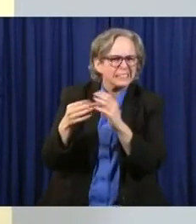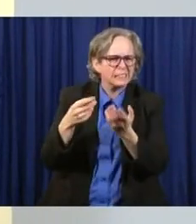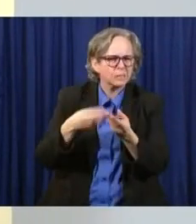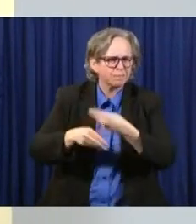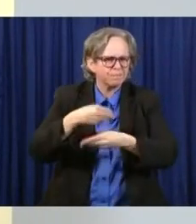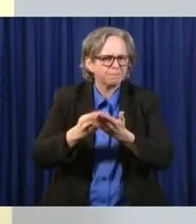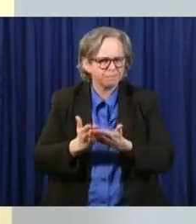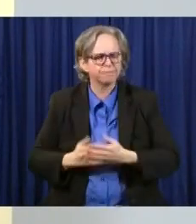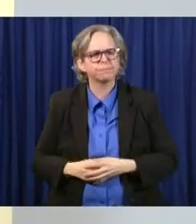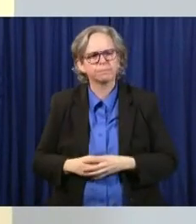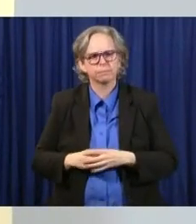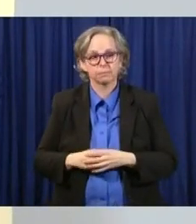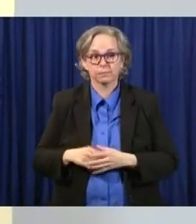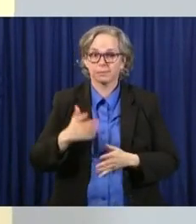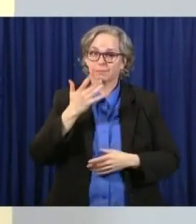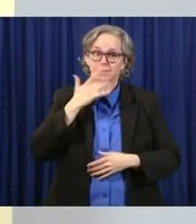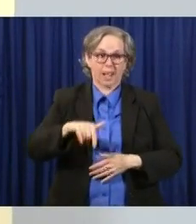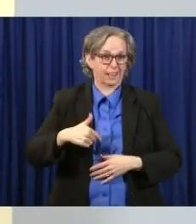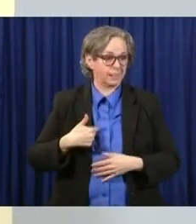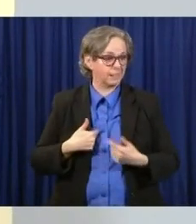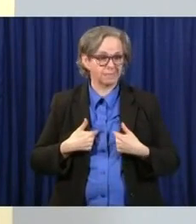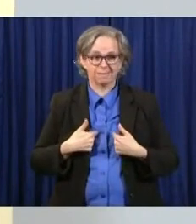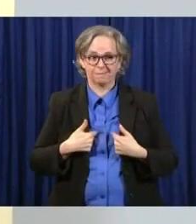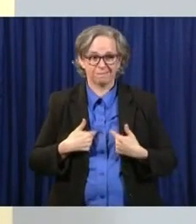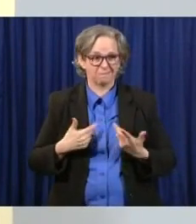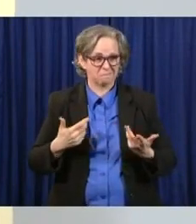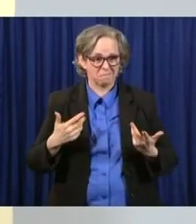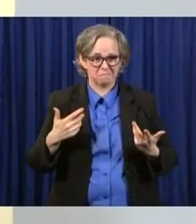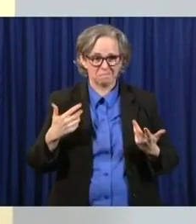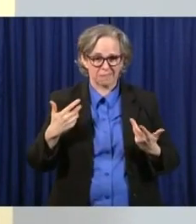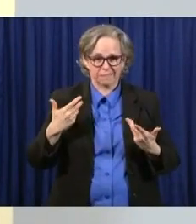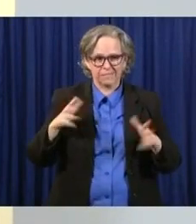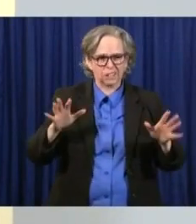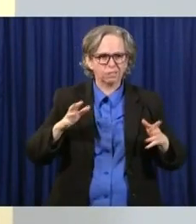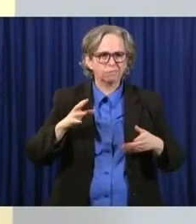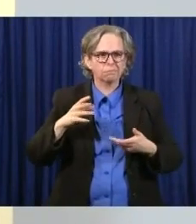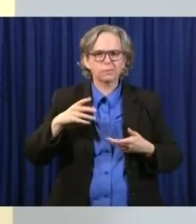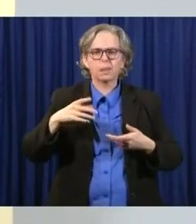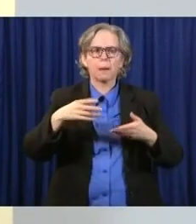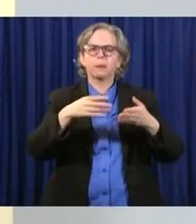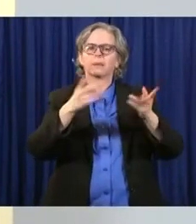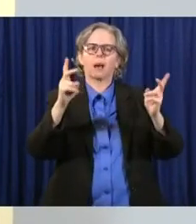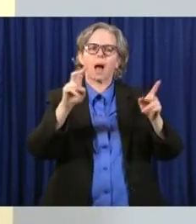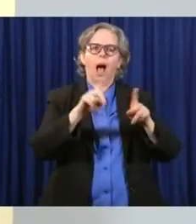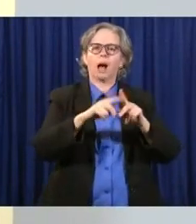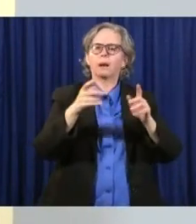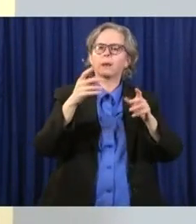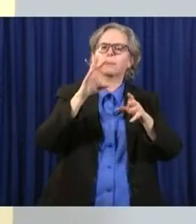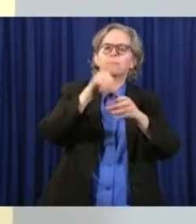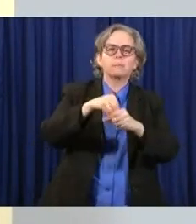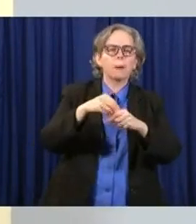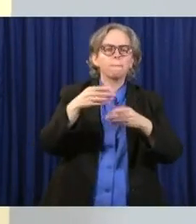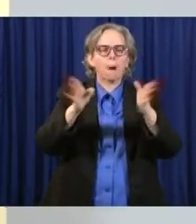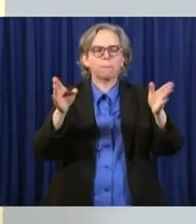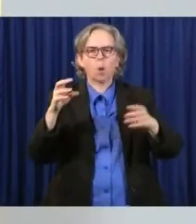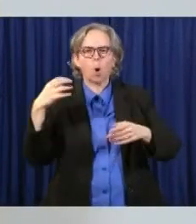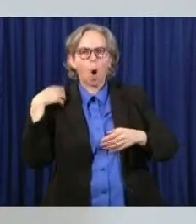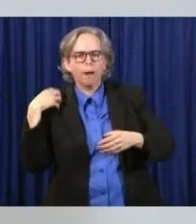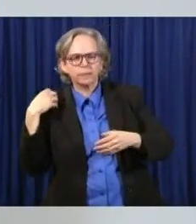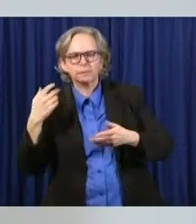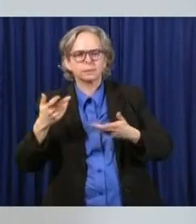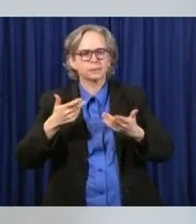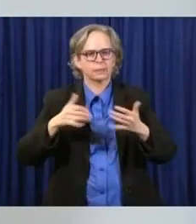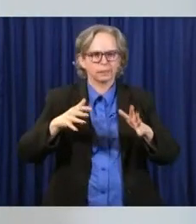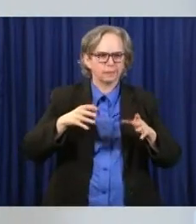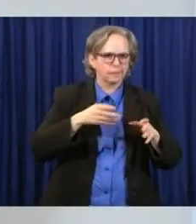privilege to serve in public office in both the legislature and the executive branch, and so I've had a chance to